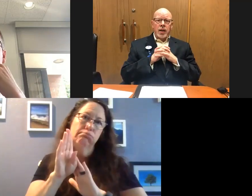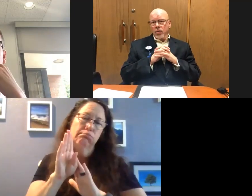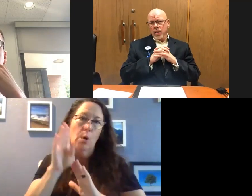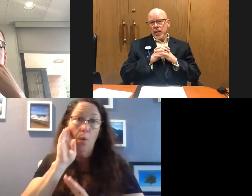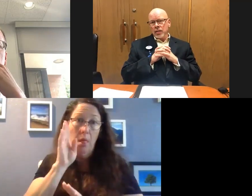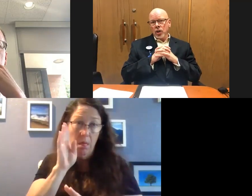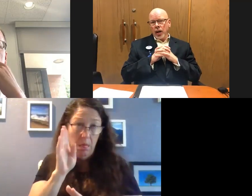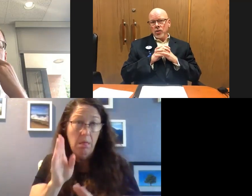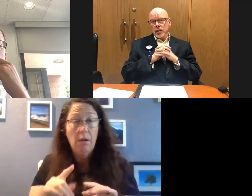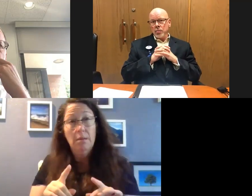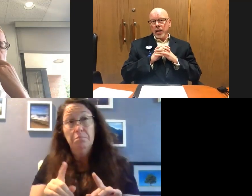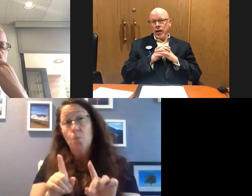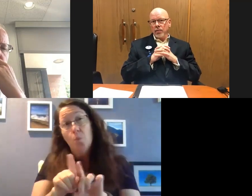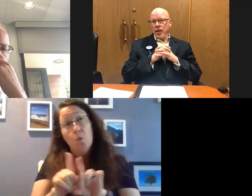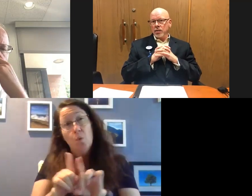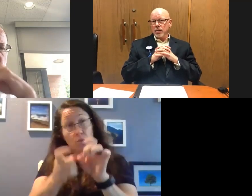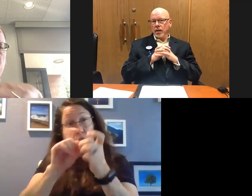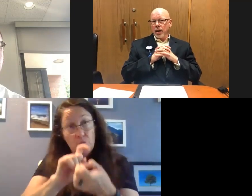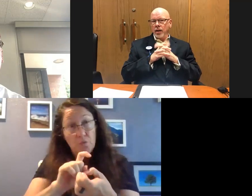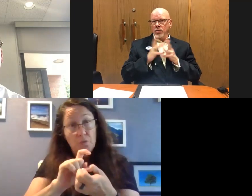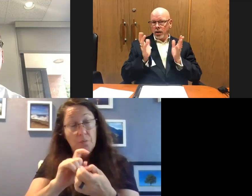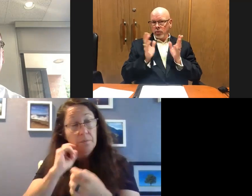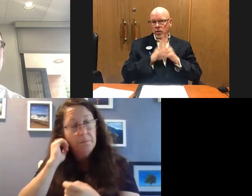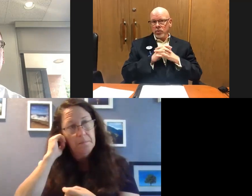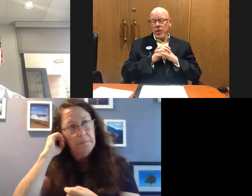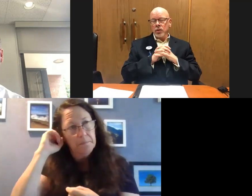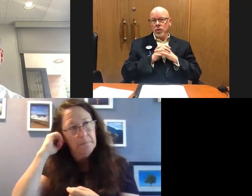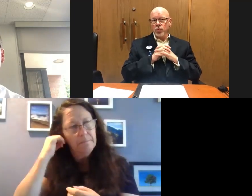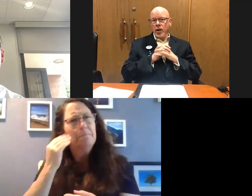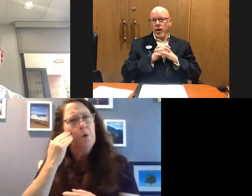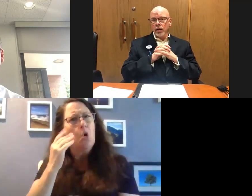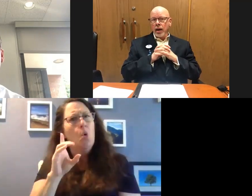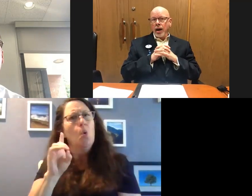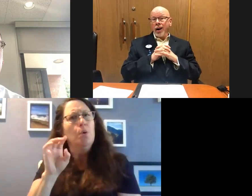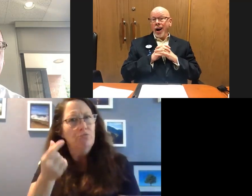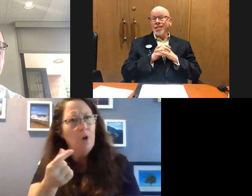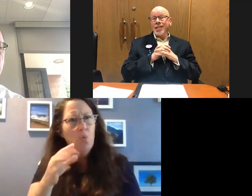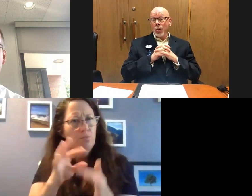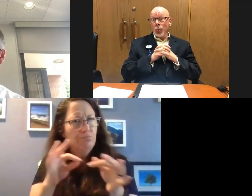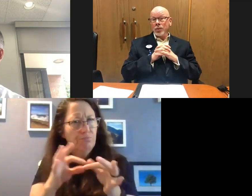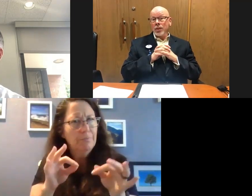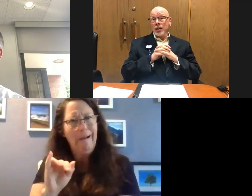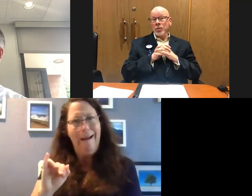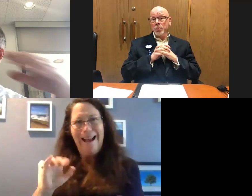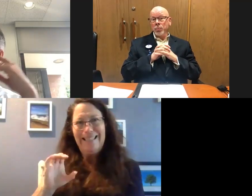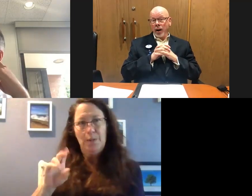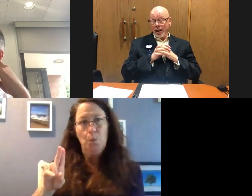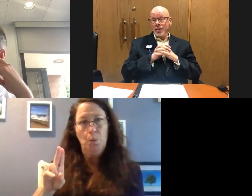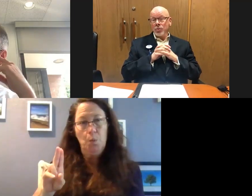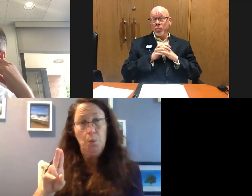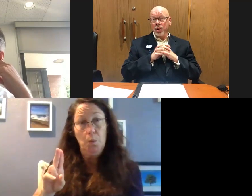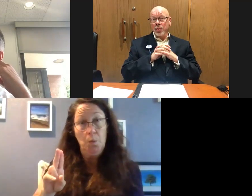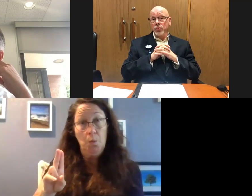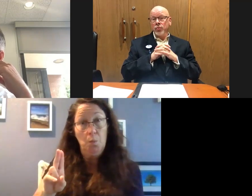Another thing that's changed since the beginning of this, and I know Doug will speak to it as well, our ICU is, our